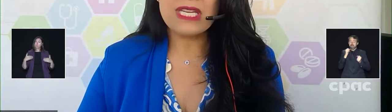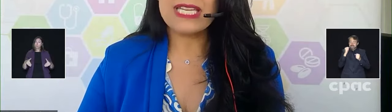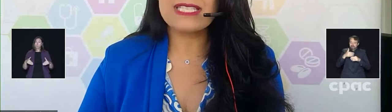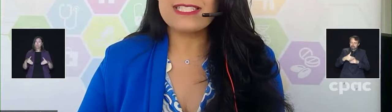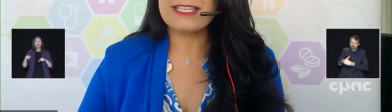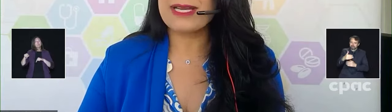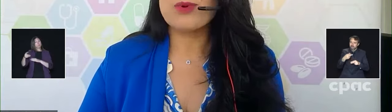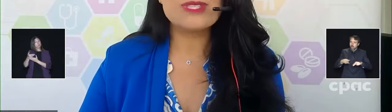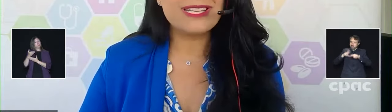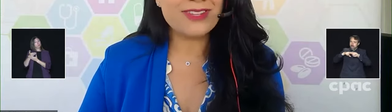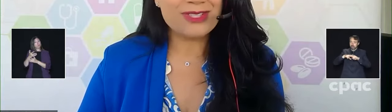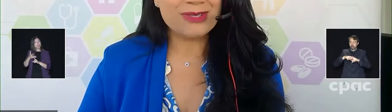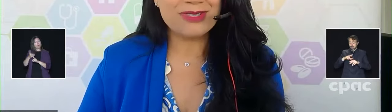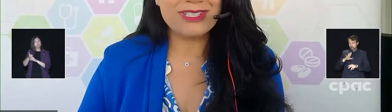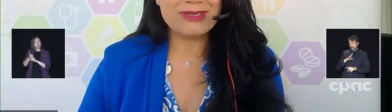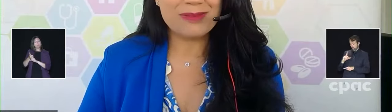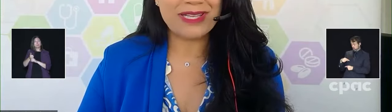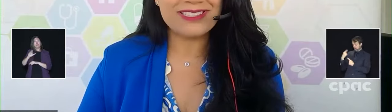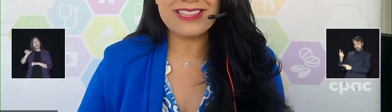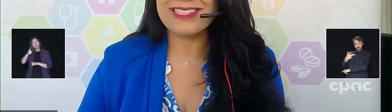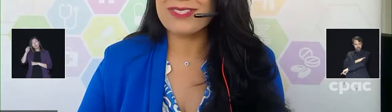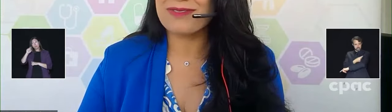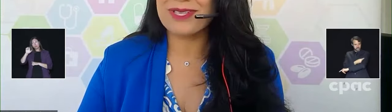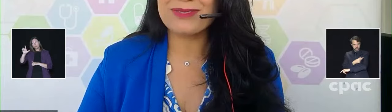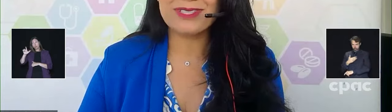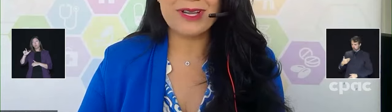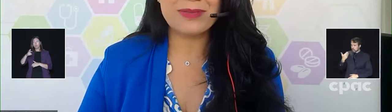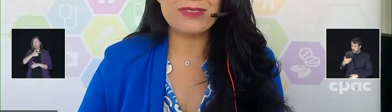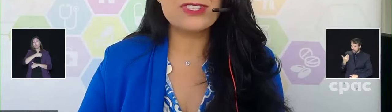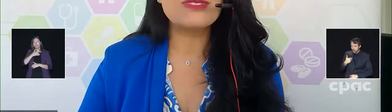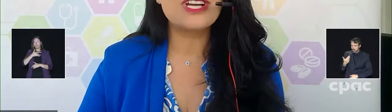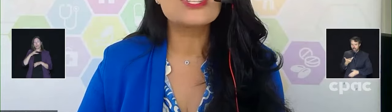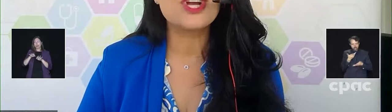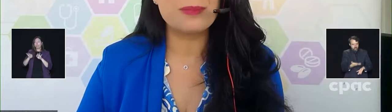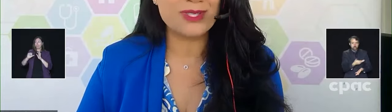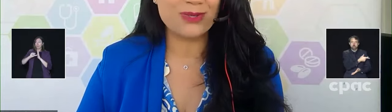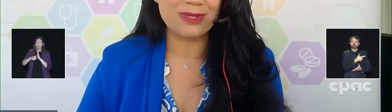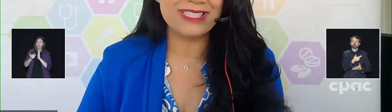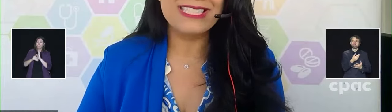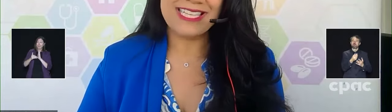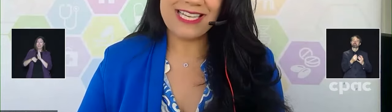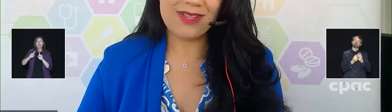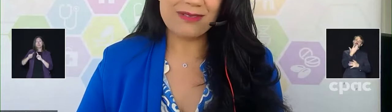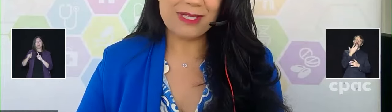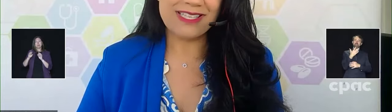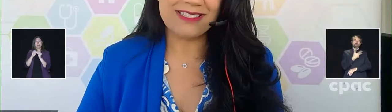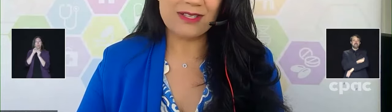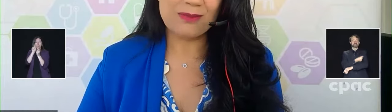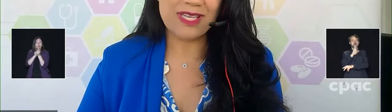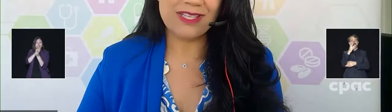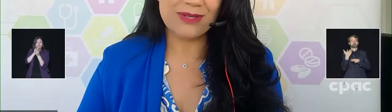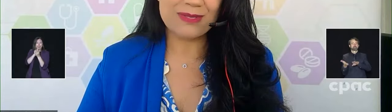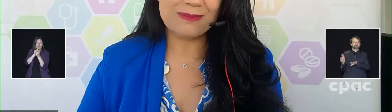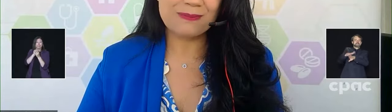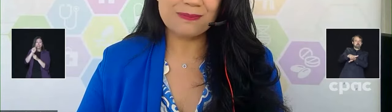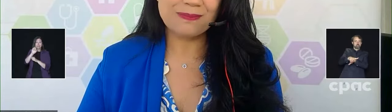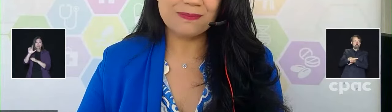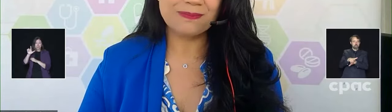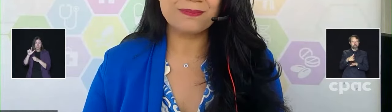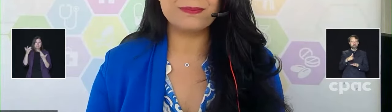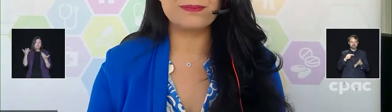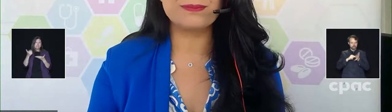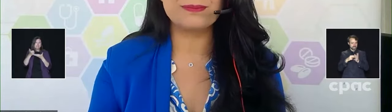one. It's, I won't say another tool in the tool belt, I think that's overused a lot, but we've got a sharpened tool now that we can use.